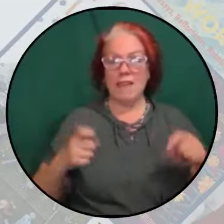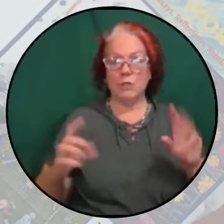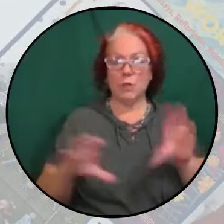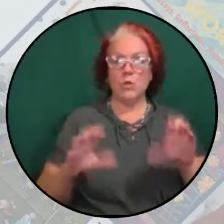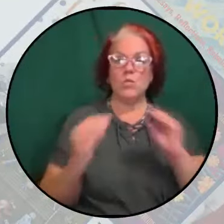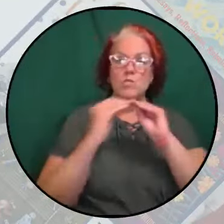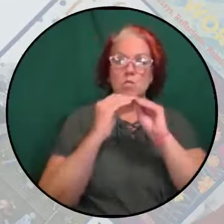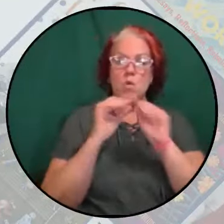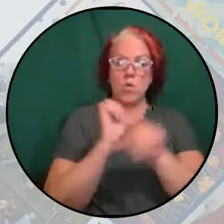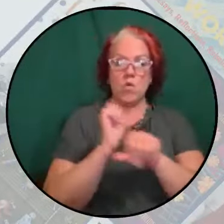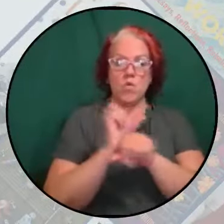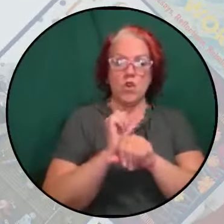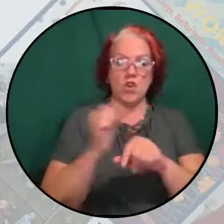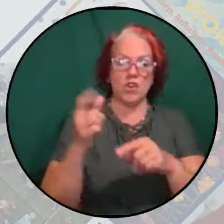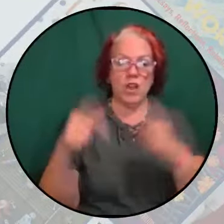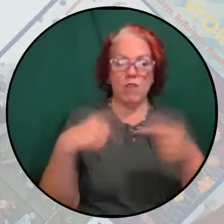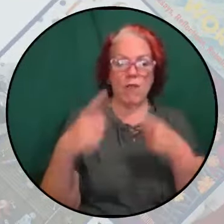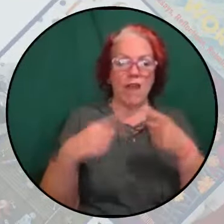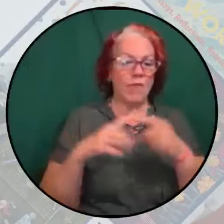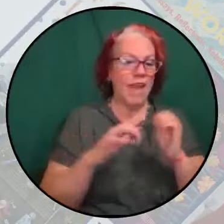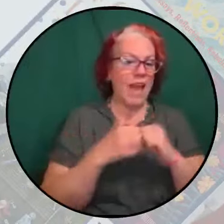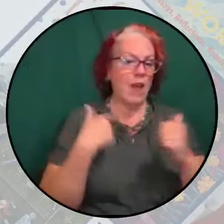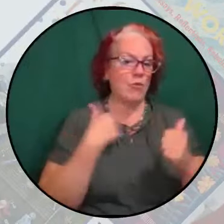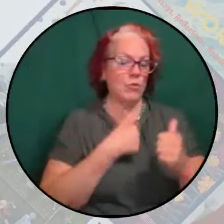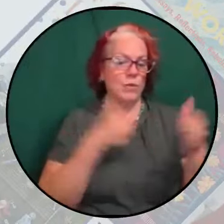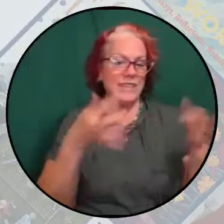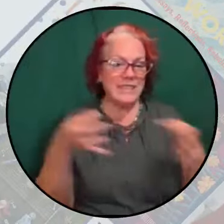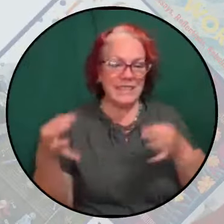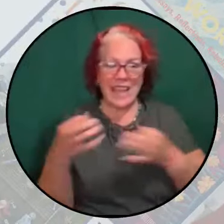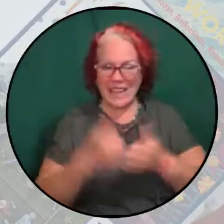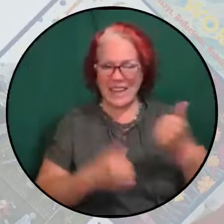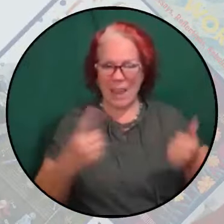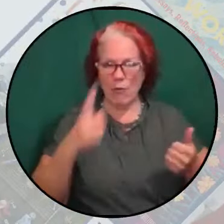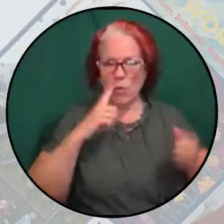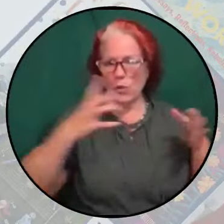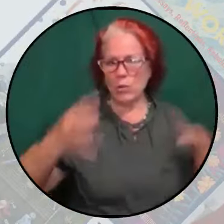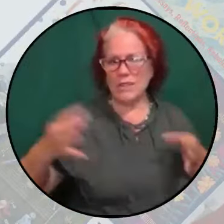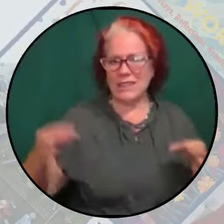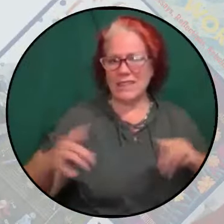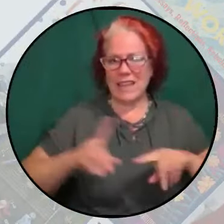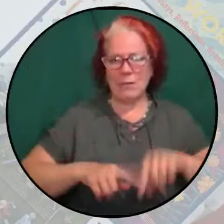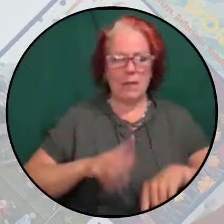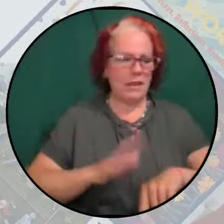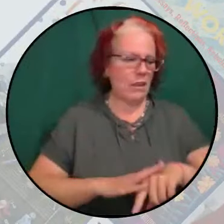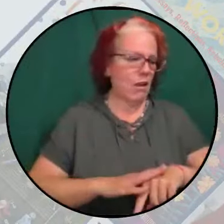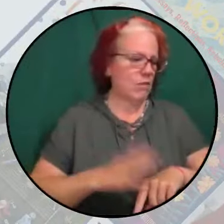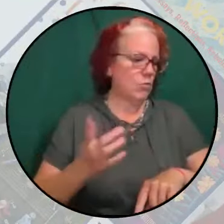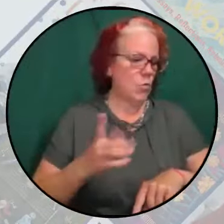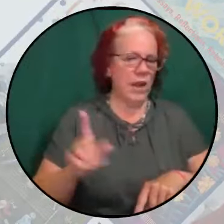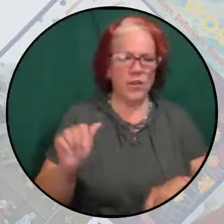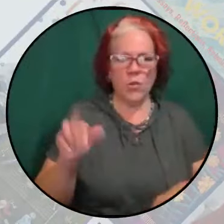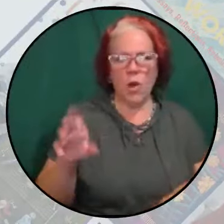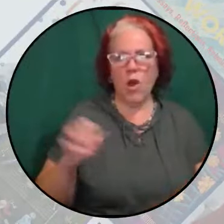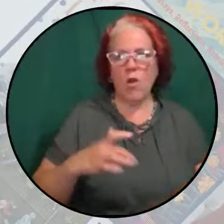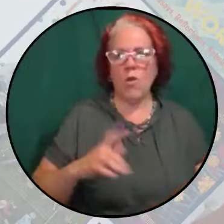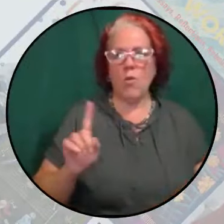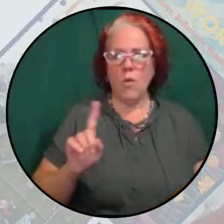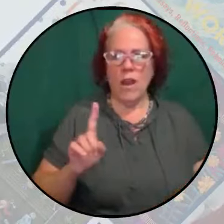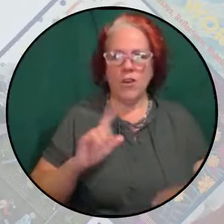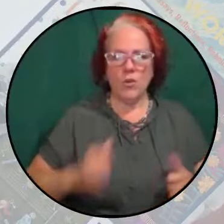how we are going to decide and everyone will decide depending on where you are, you know, where you